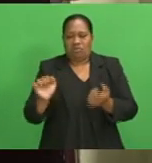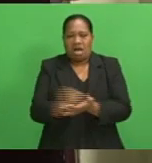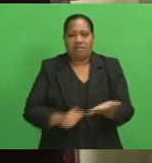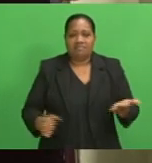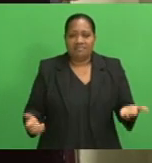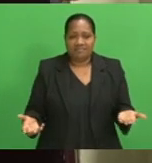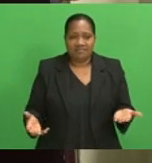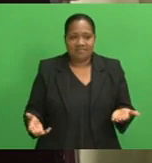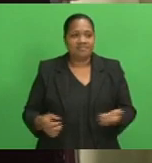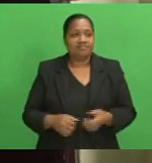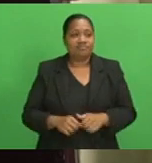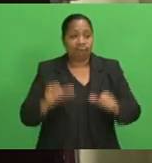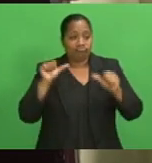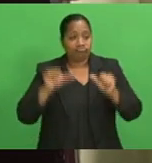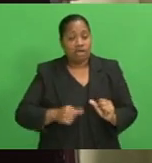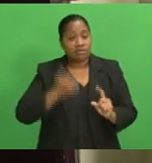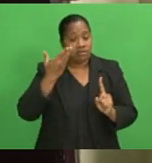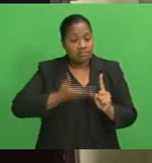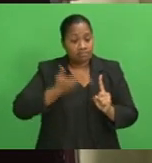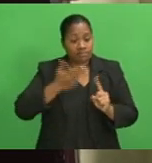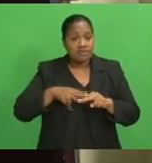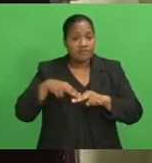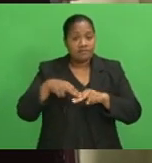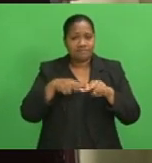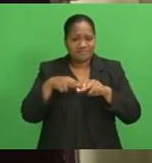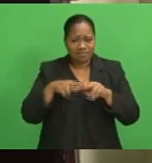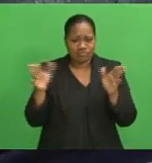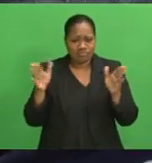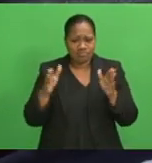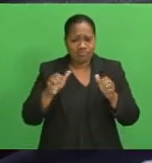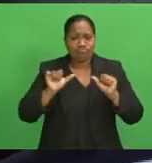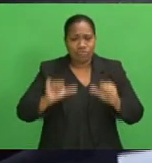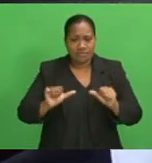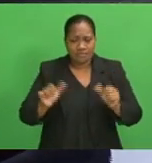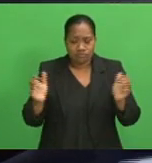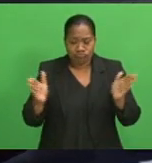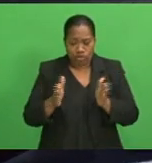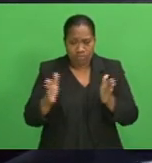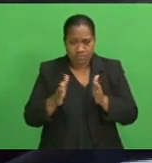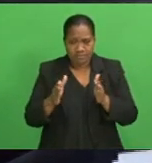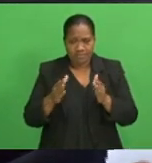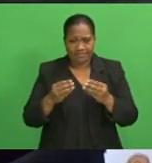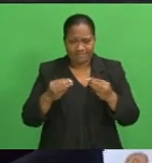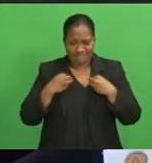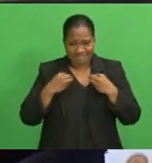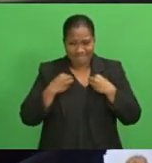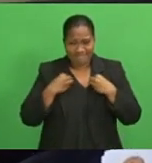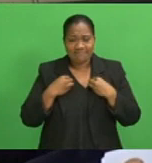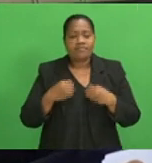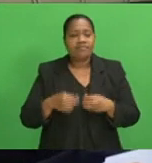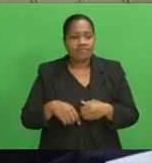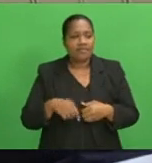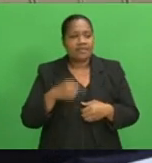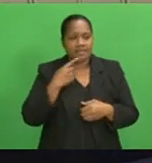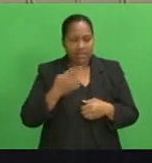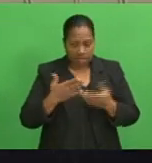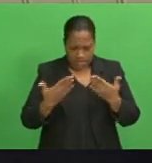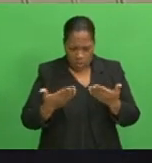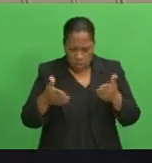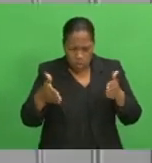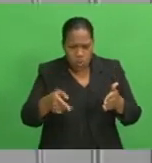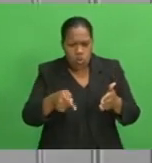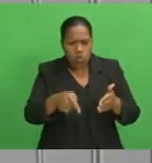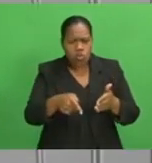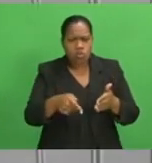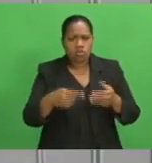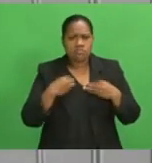President Humphrey Chang of the Fiji Chamber of Small and Medium Enterprises says the issues facing small-medium businesses are inevitable.